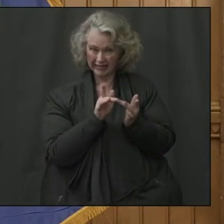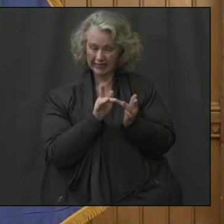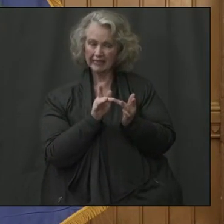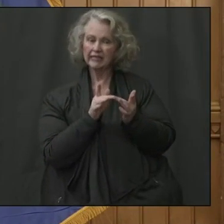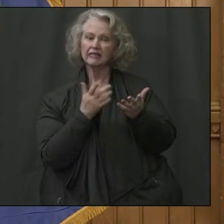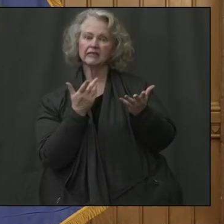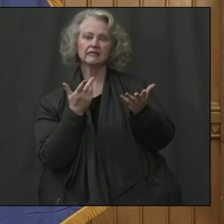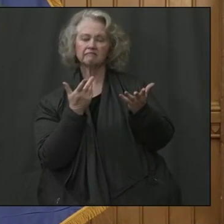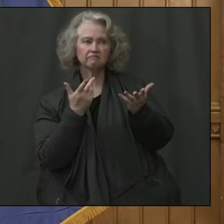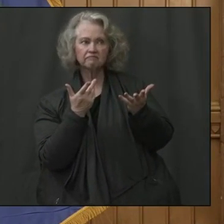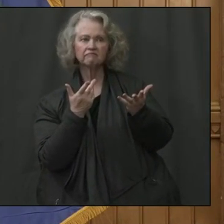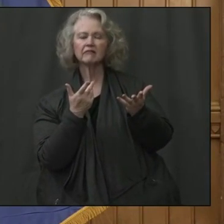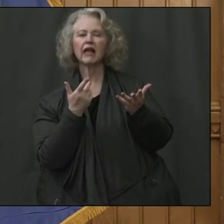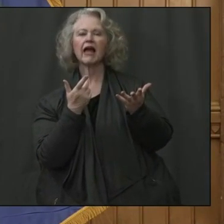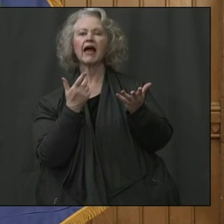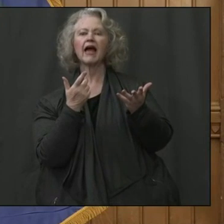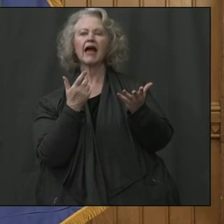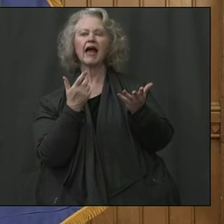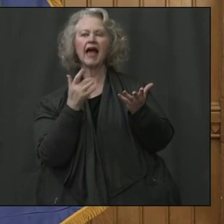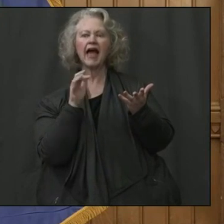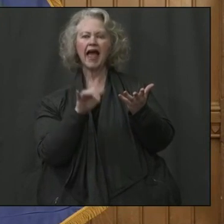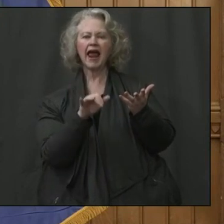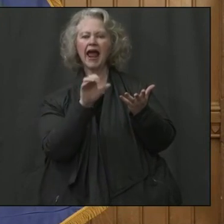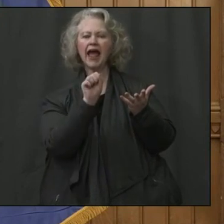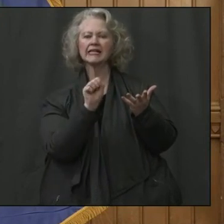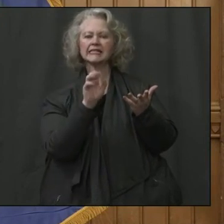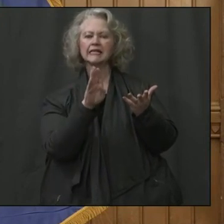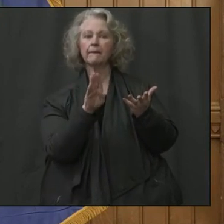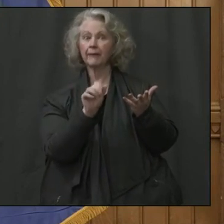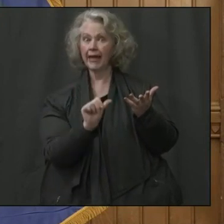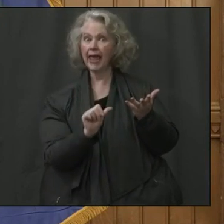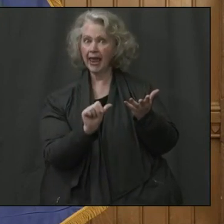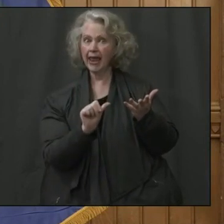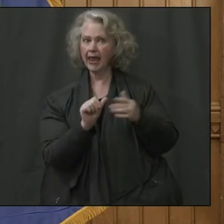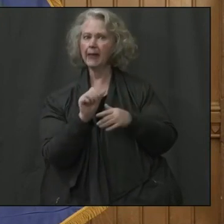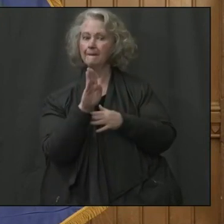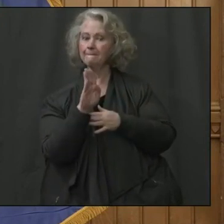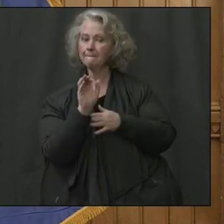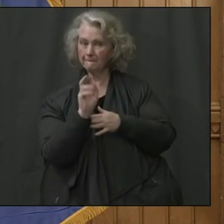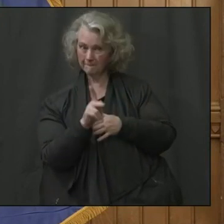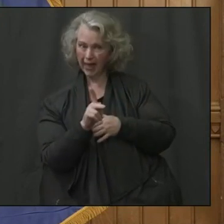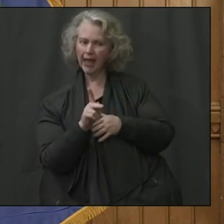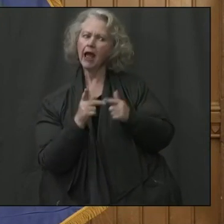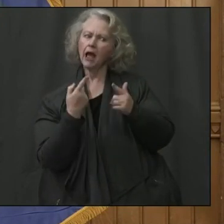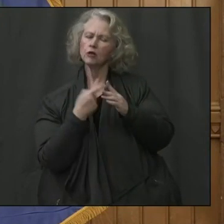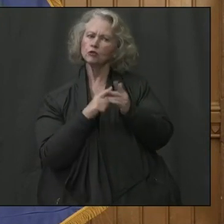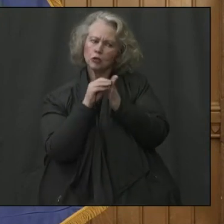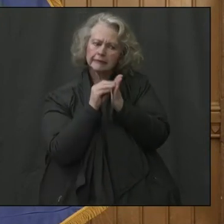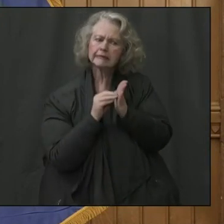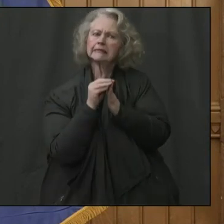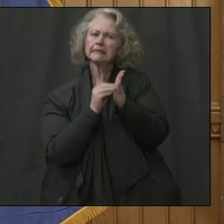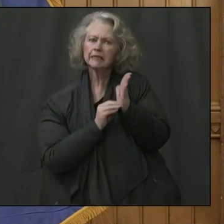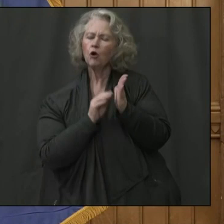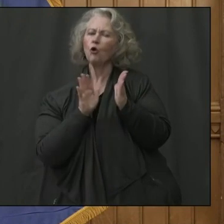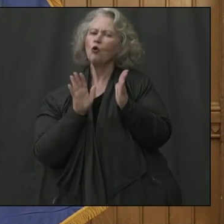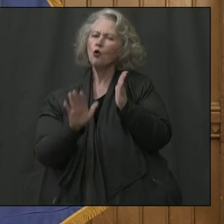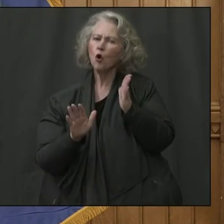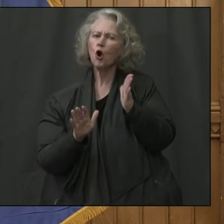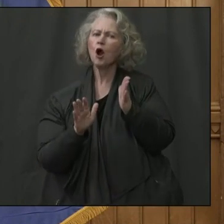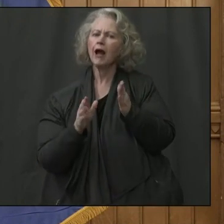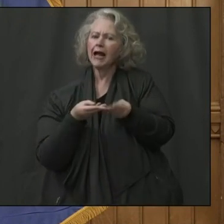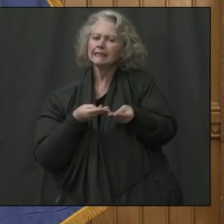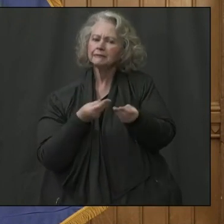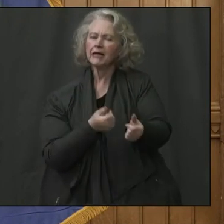find a local banker, uh, SBA bank and, uh, start documenting what your operating expenses